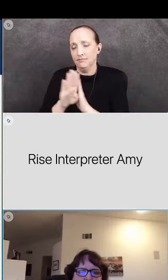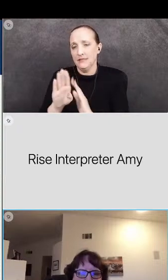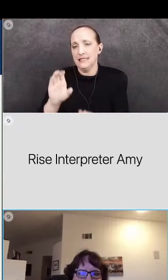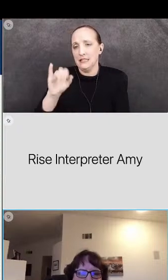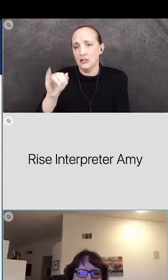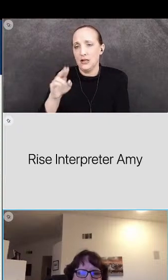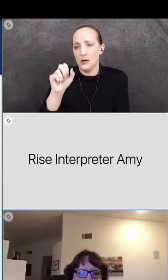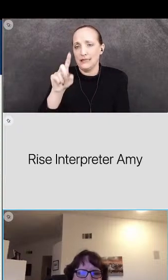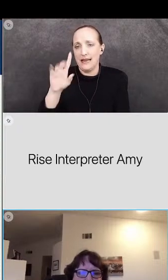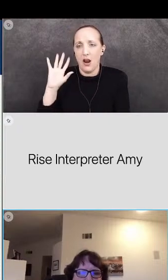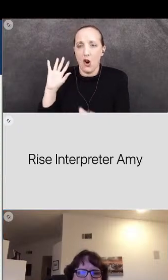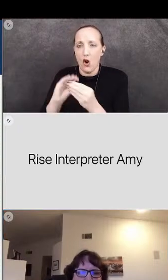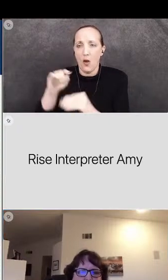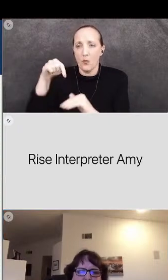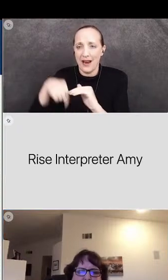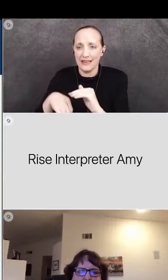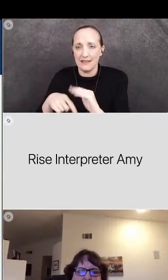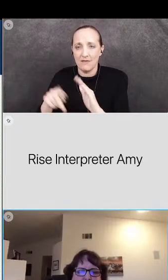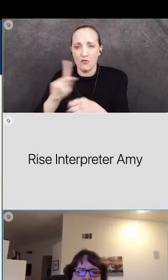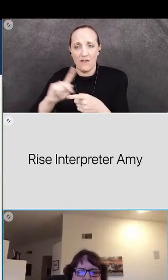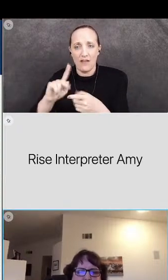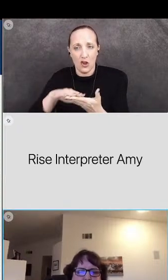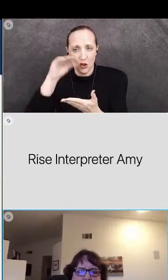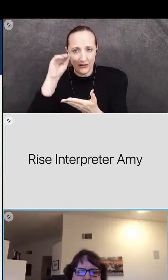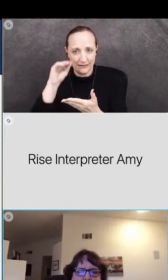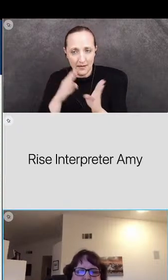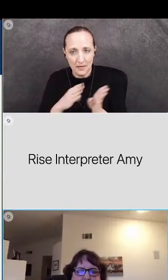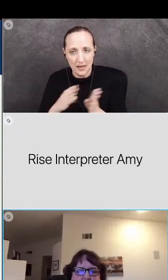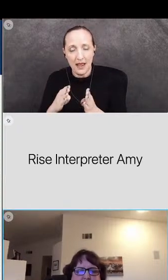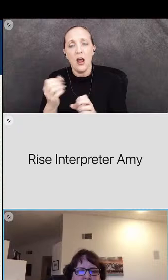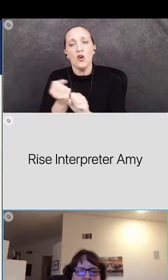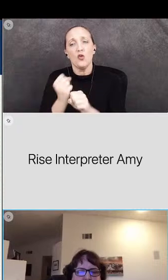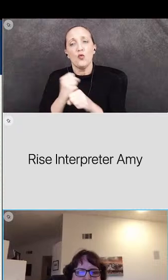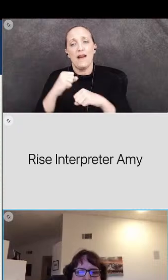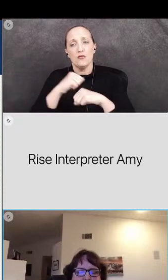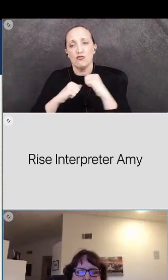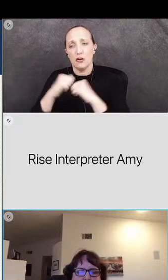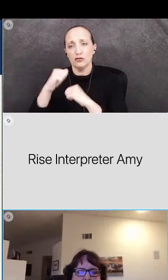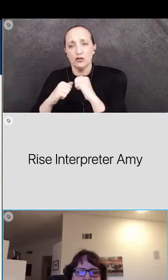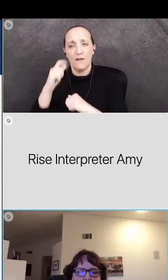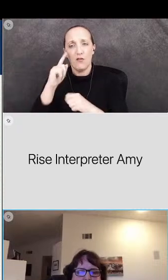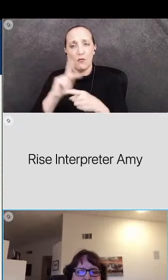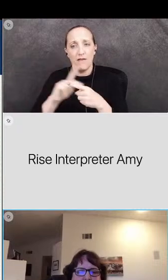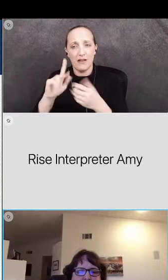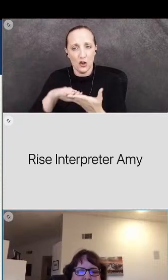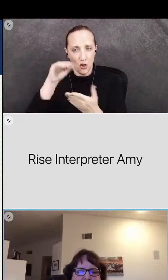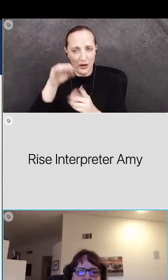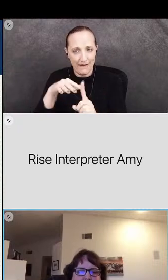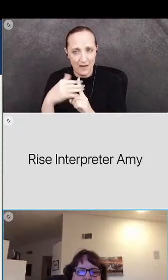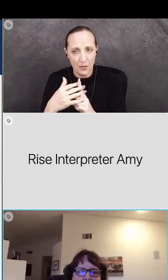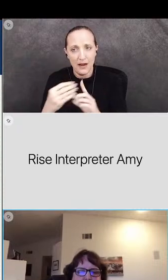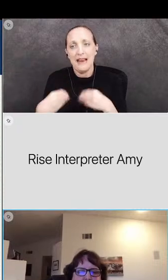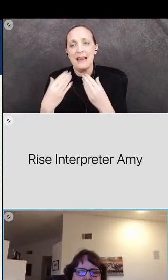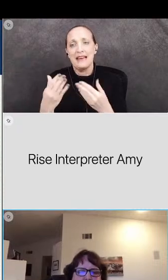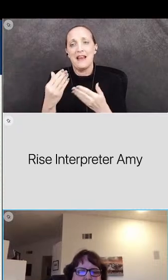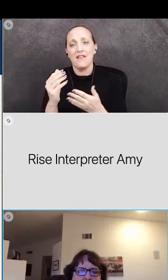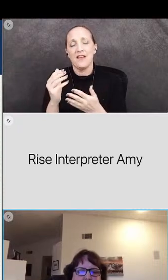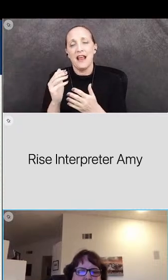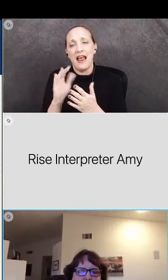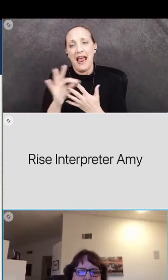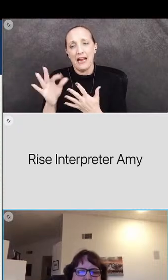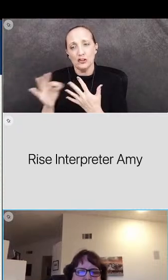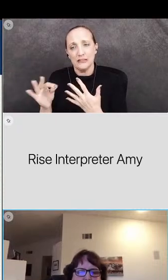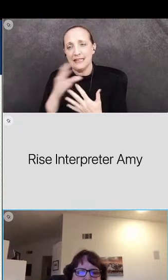professional learning plan create structures that promote a professional learning environment provide agency and opportunity for